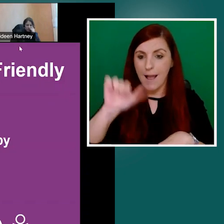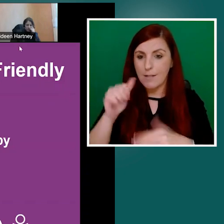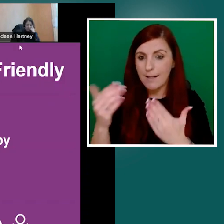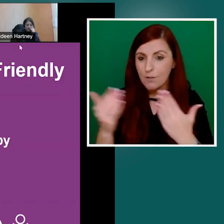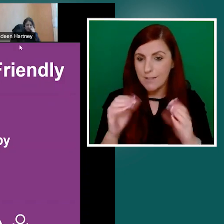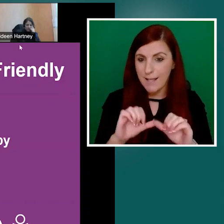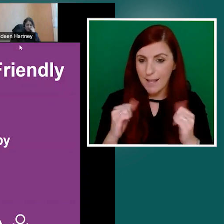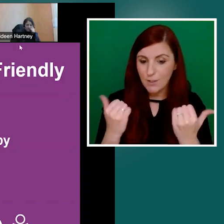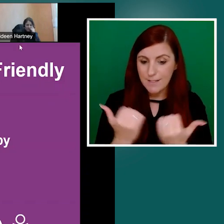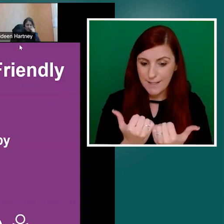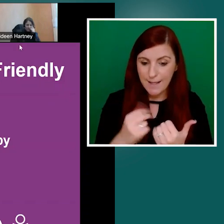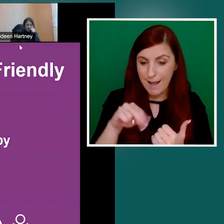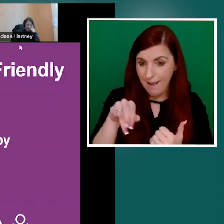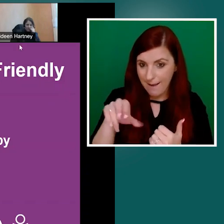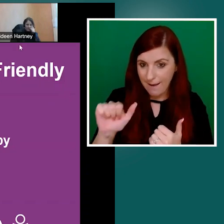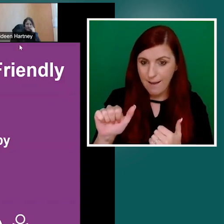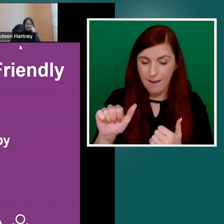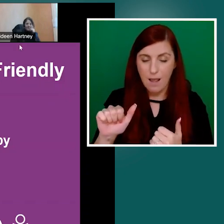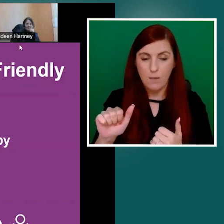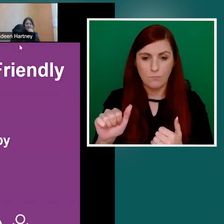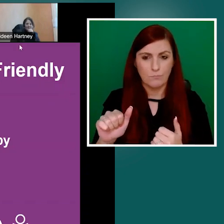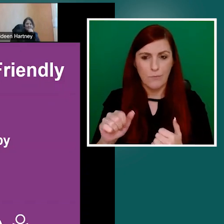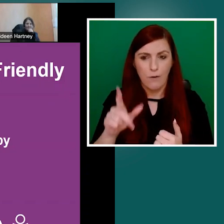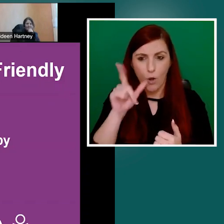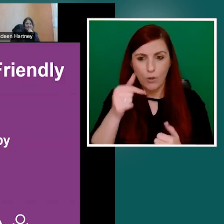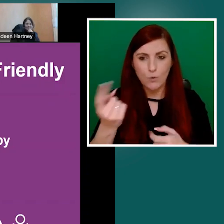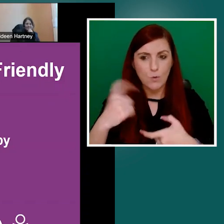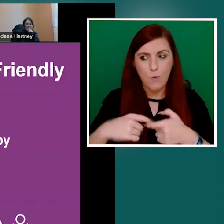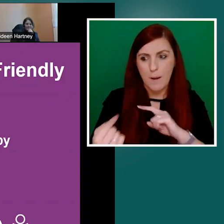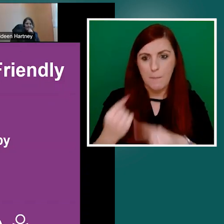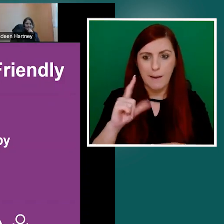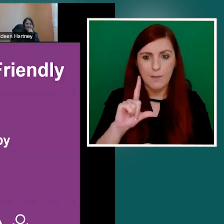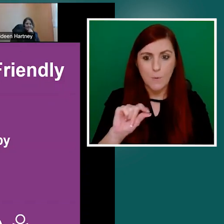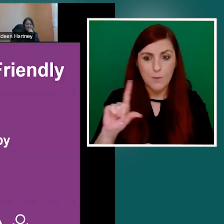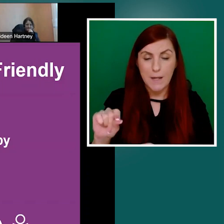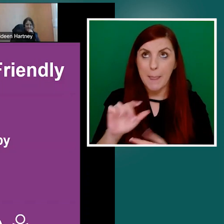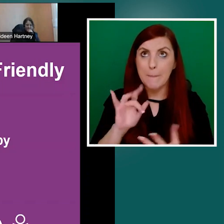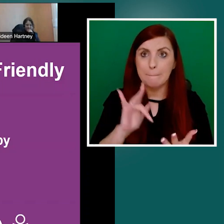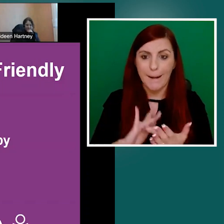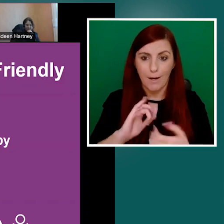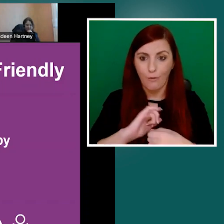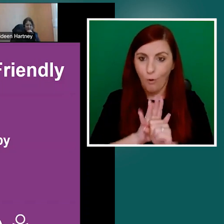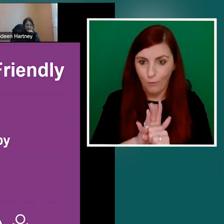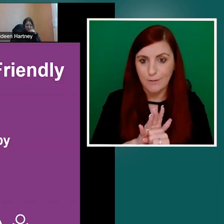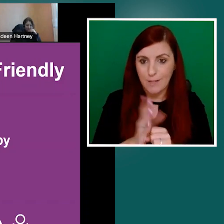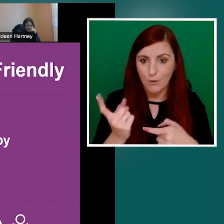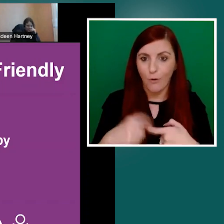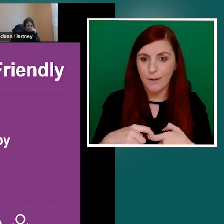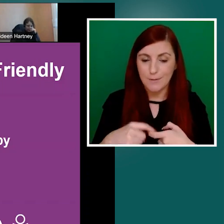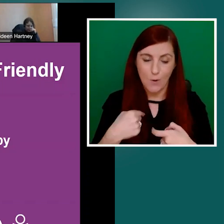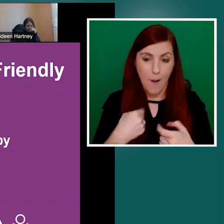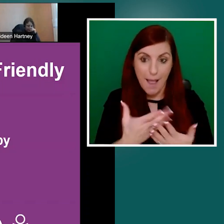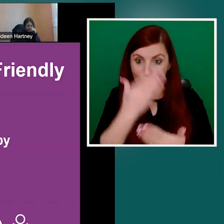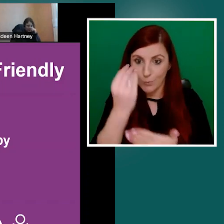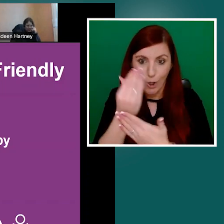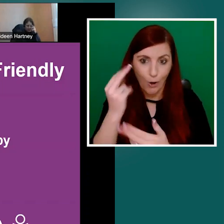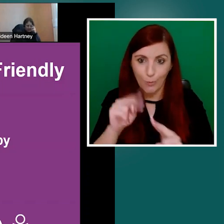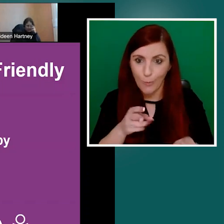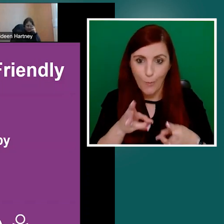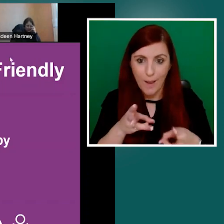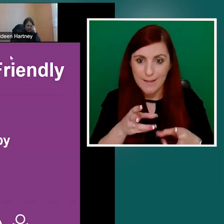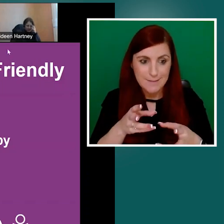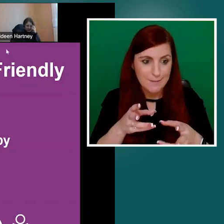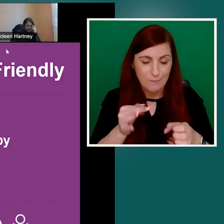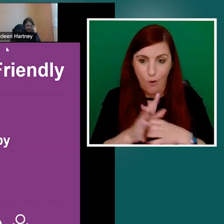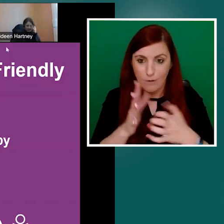right in the middle of COVID. So I've even learned all new ways of communicating in the last kind of couple of years. So I'm really delighted to be here today